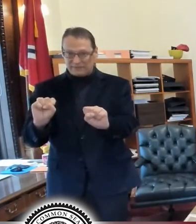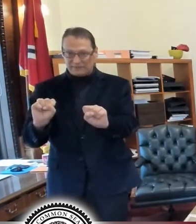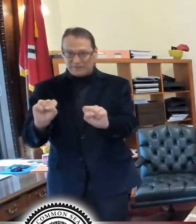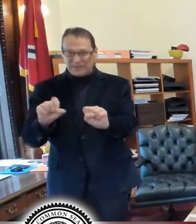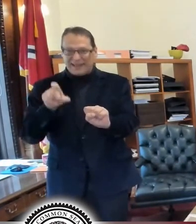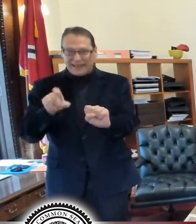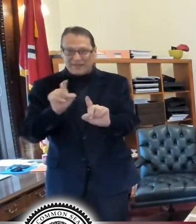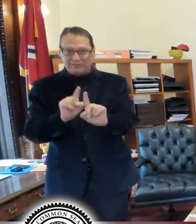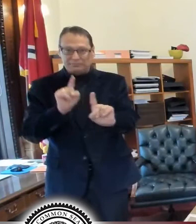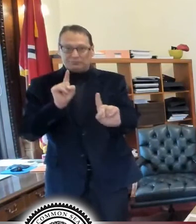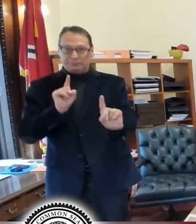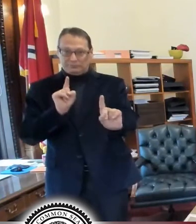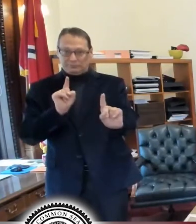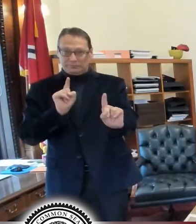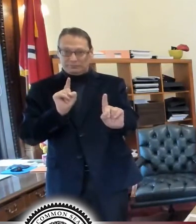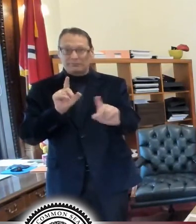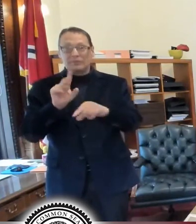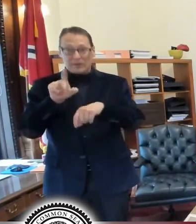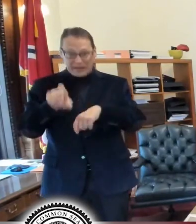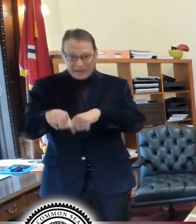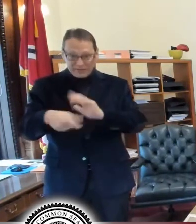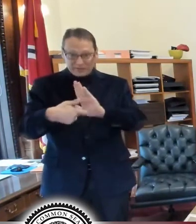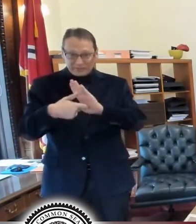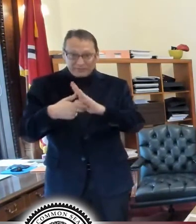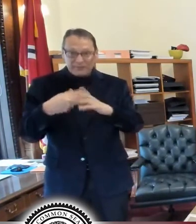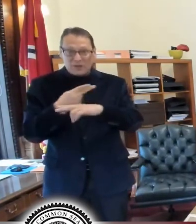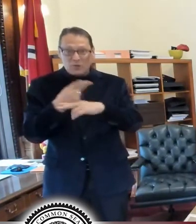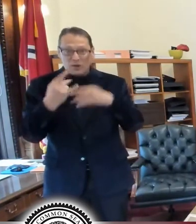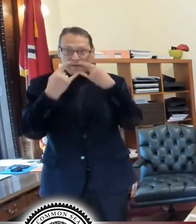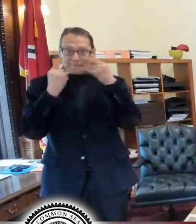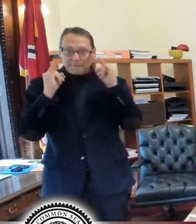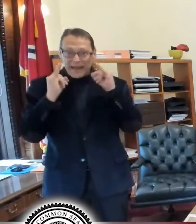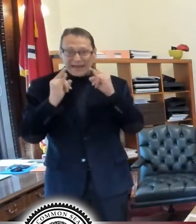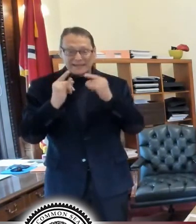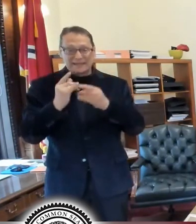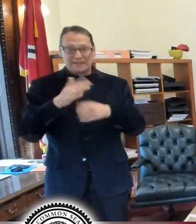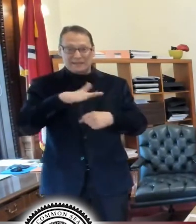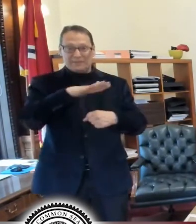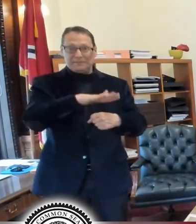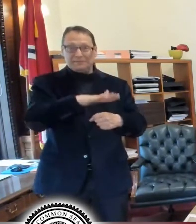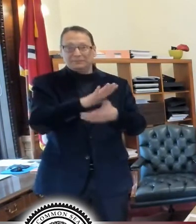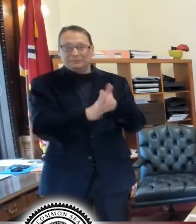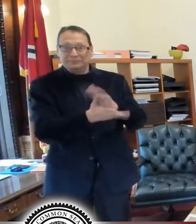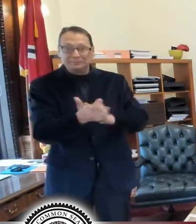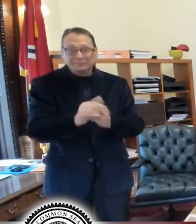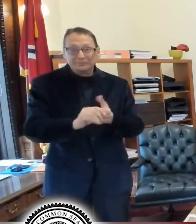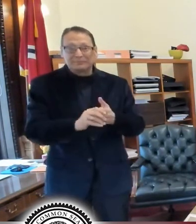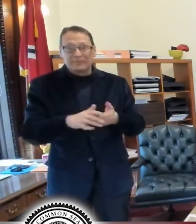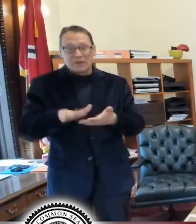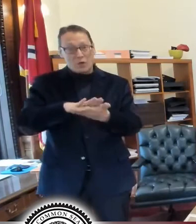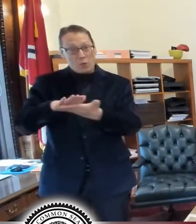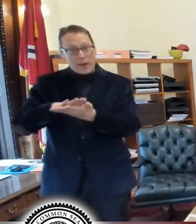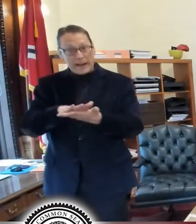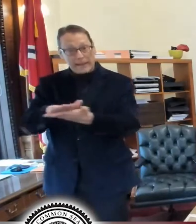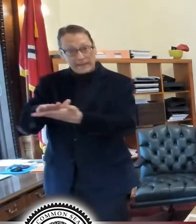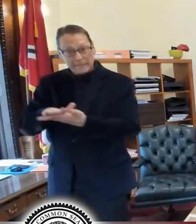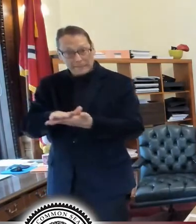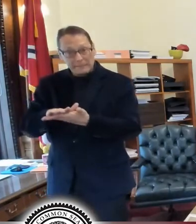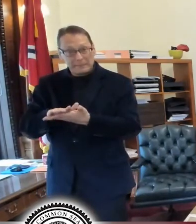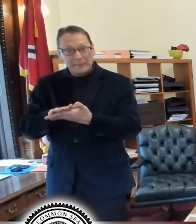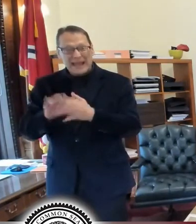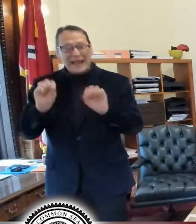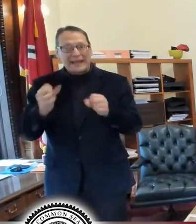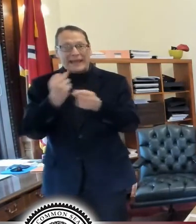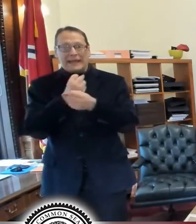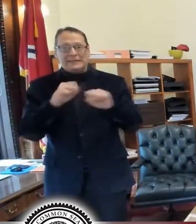socially distance. You have to wear a mask. There'll be hand sanitizers available. There'll be wiping down all the equipment so you can